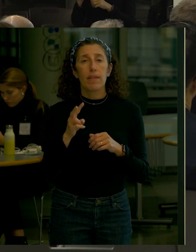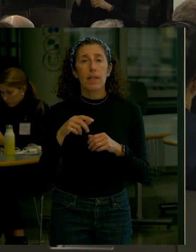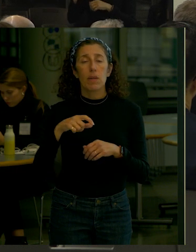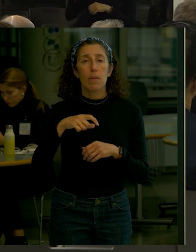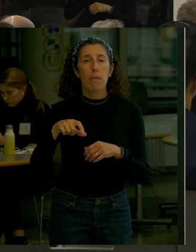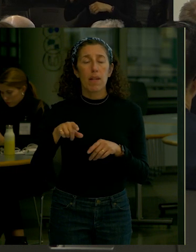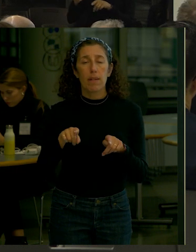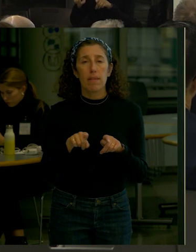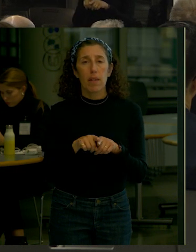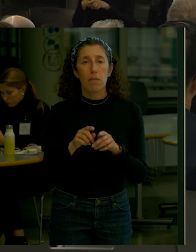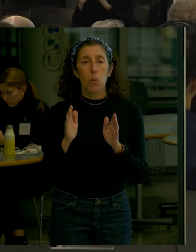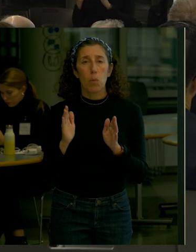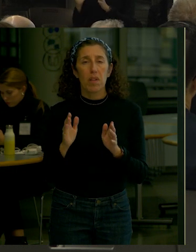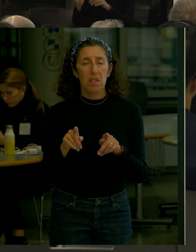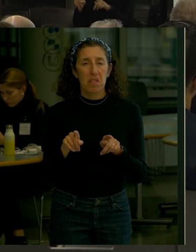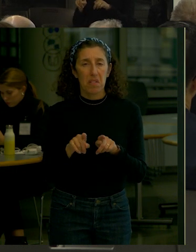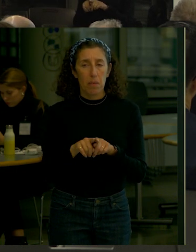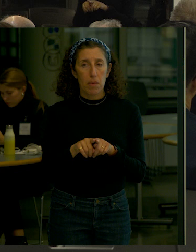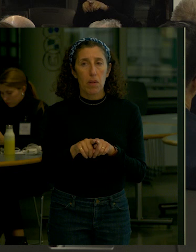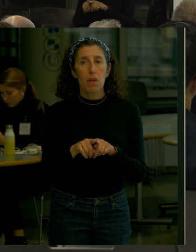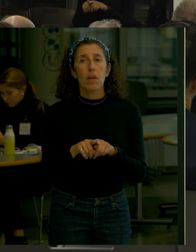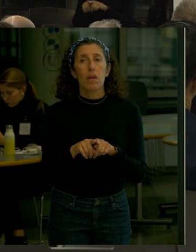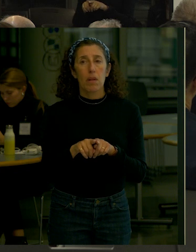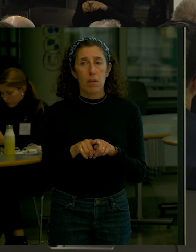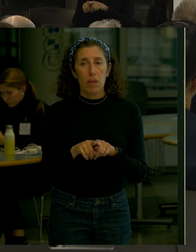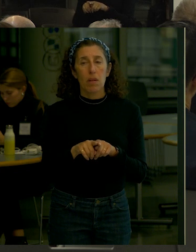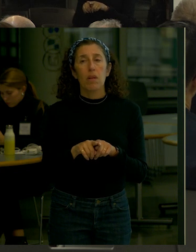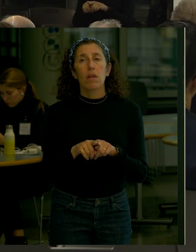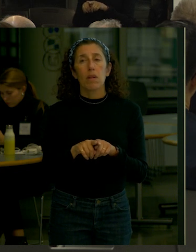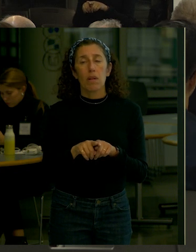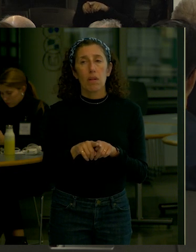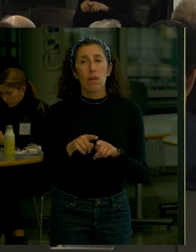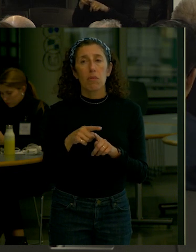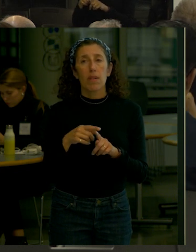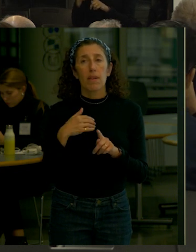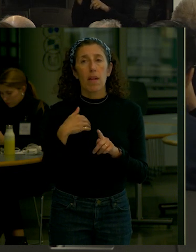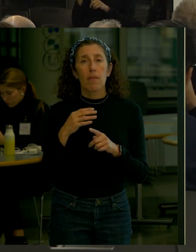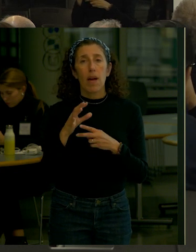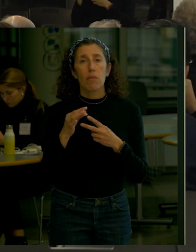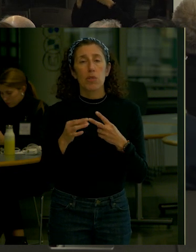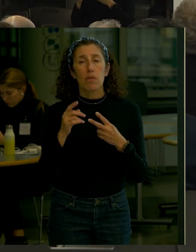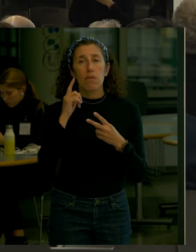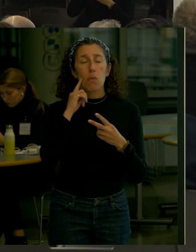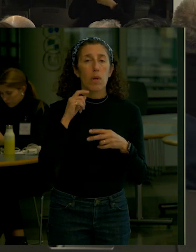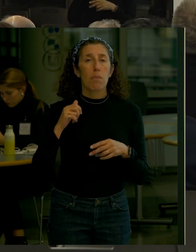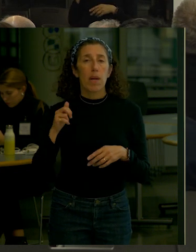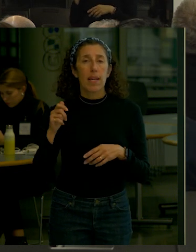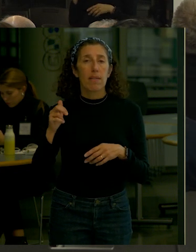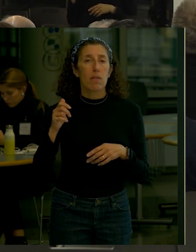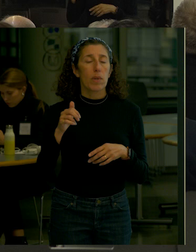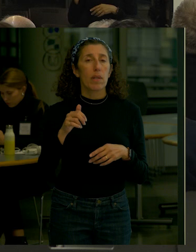path that is there now It does have a meander for design interest But that is really for pedestrians only And one of the purposes of